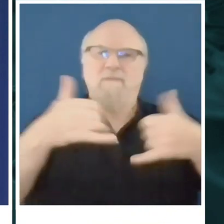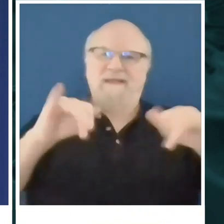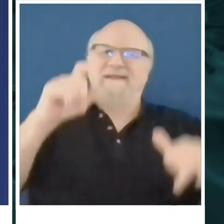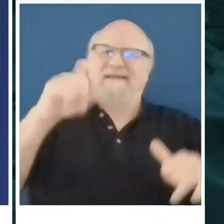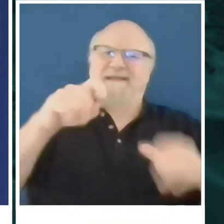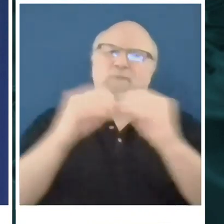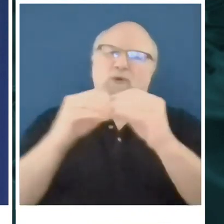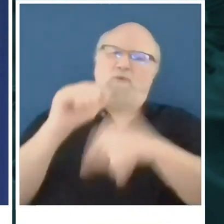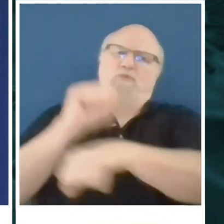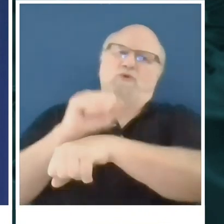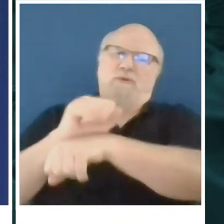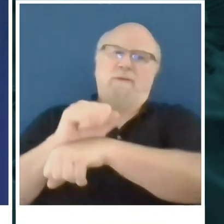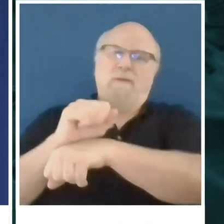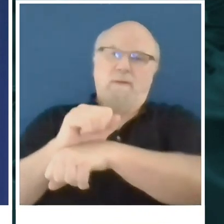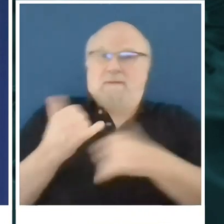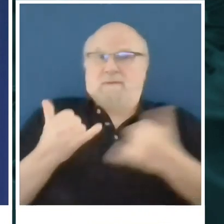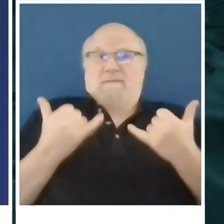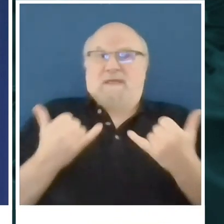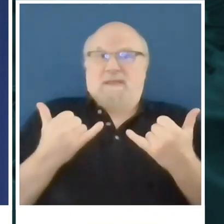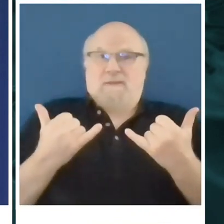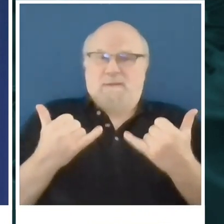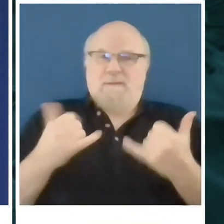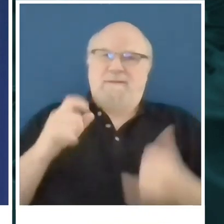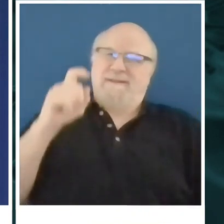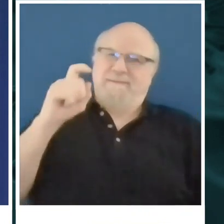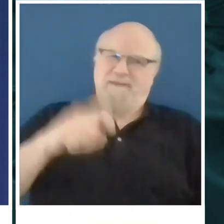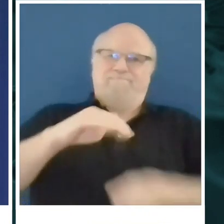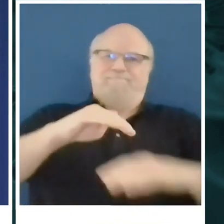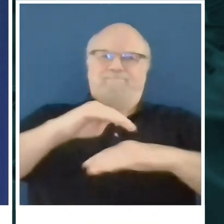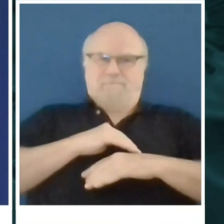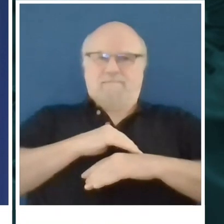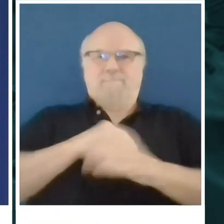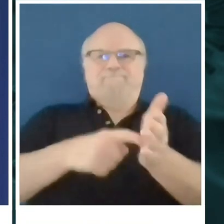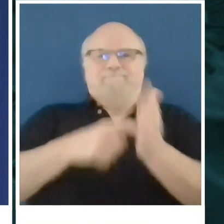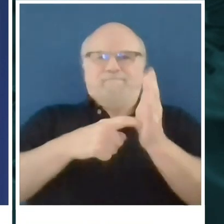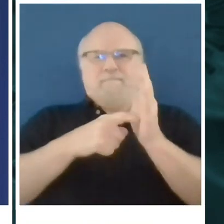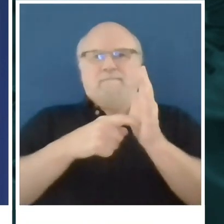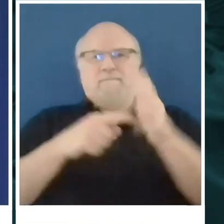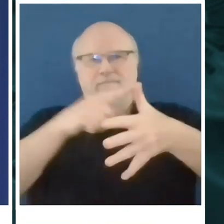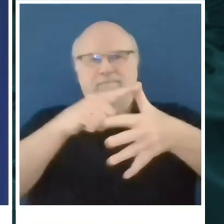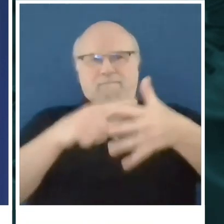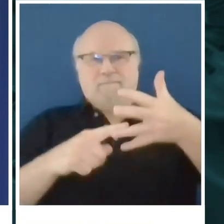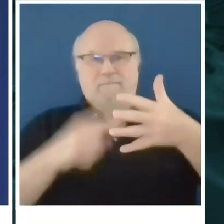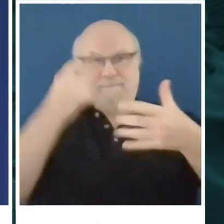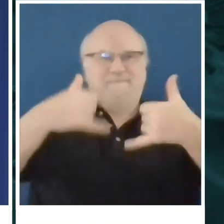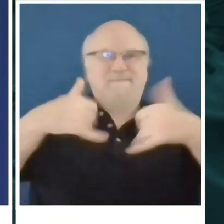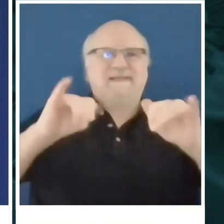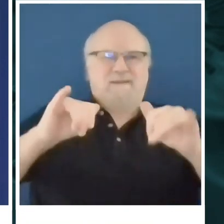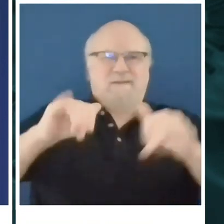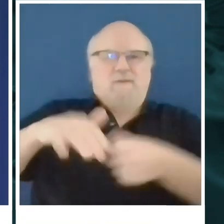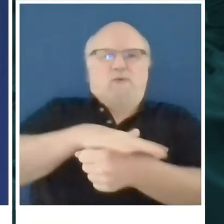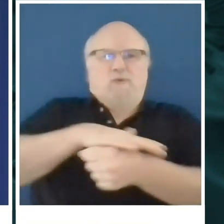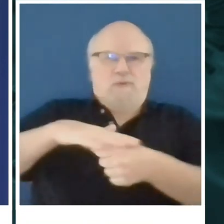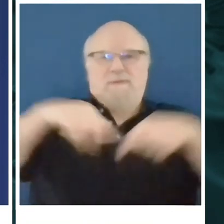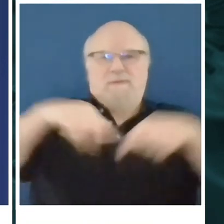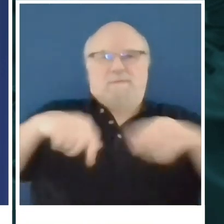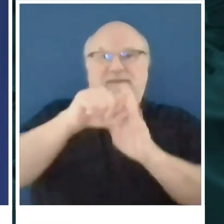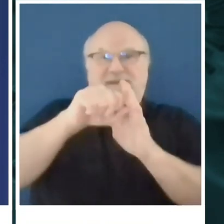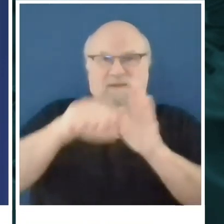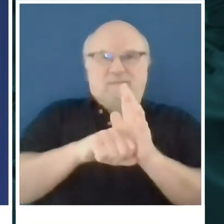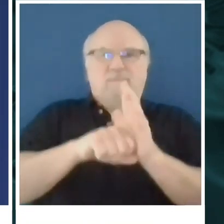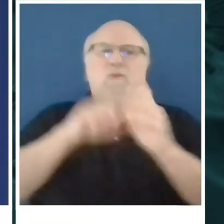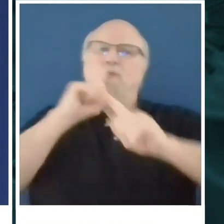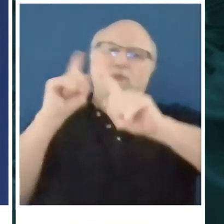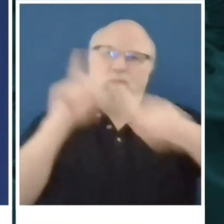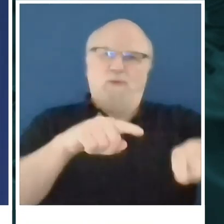initial criteria, would remind the public we are currently under both a local and state safer-at-home orders. A phased-in approach to